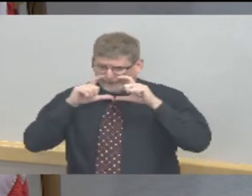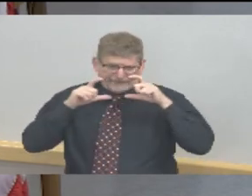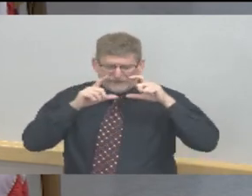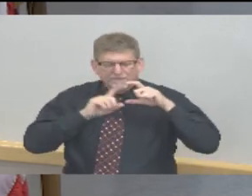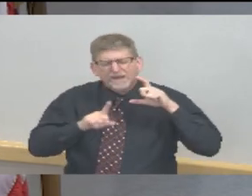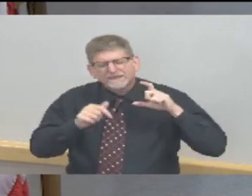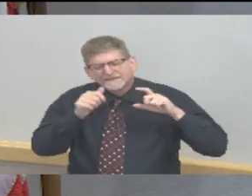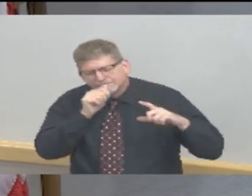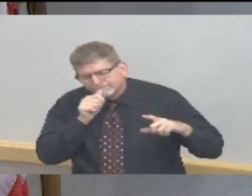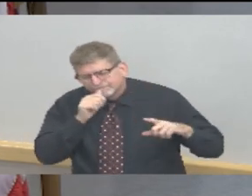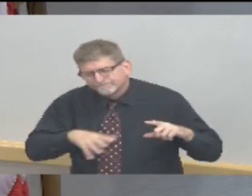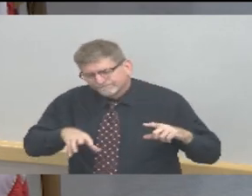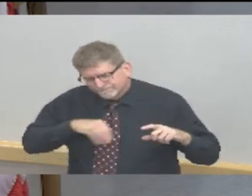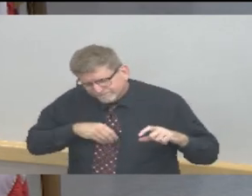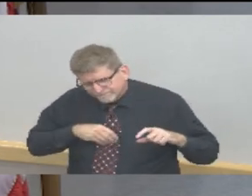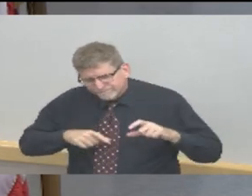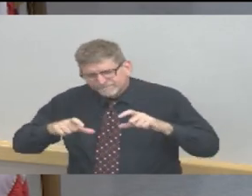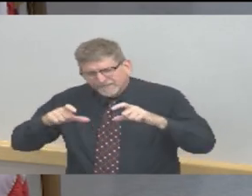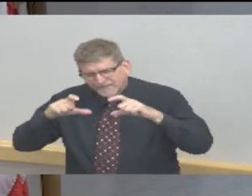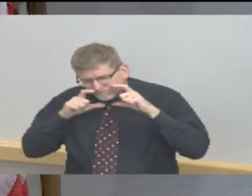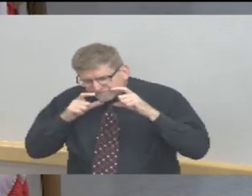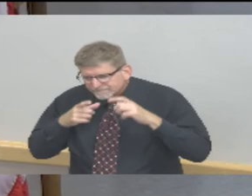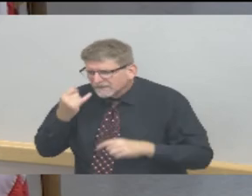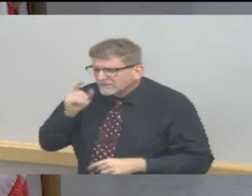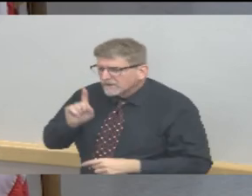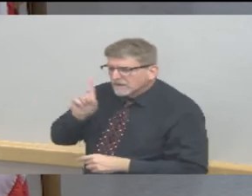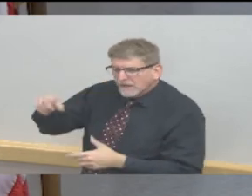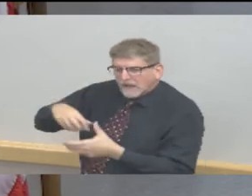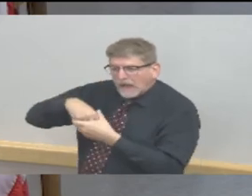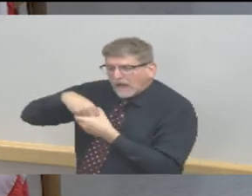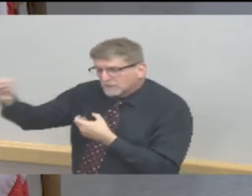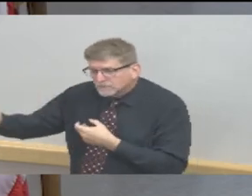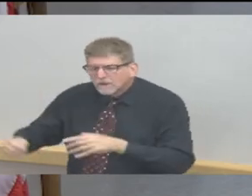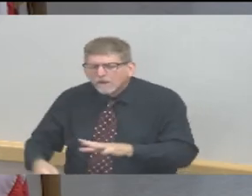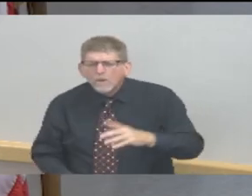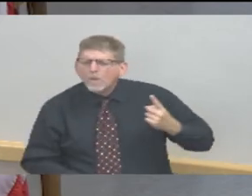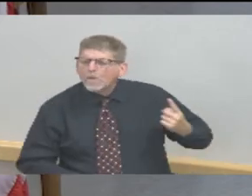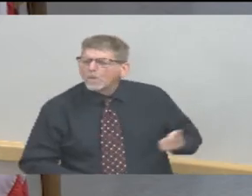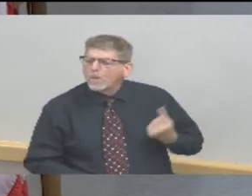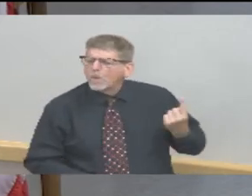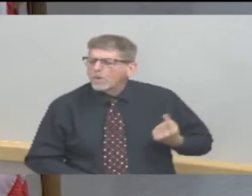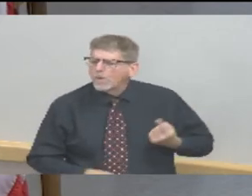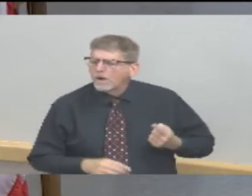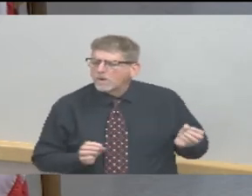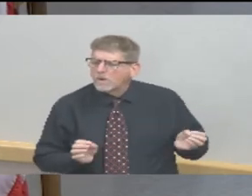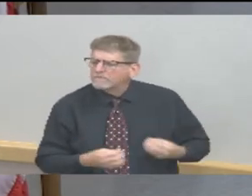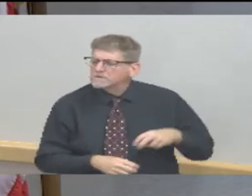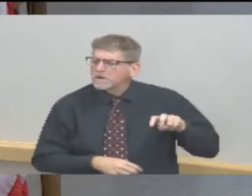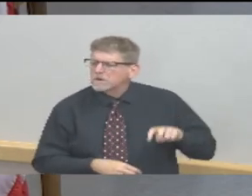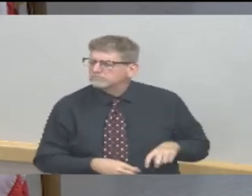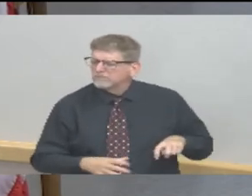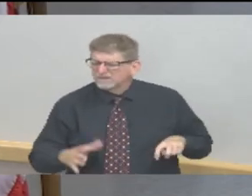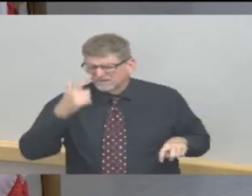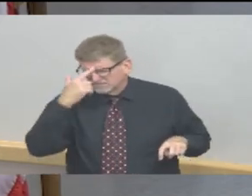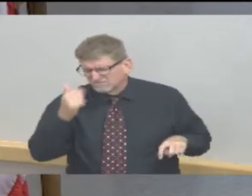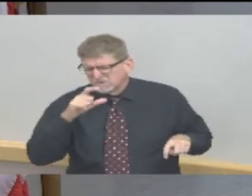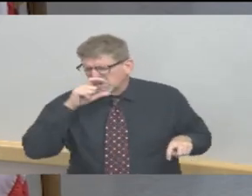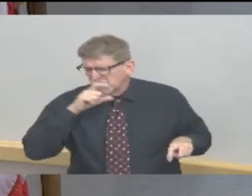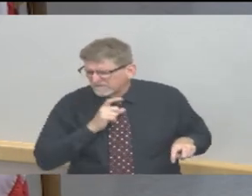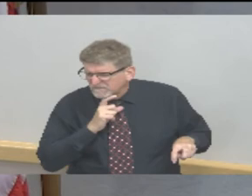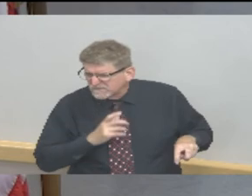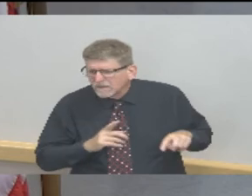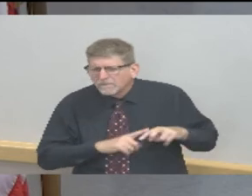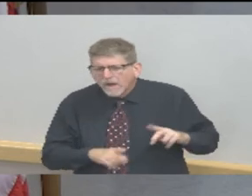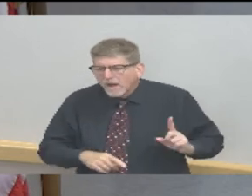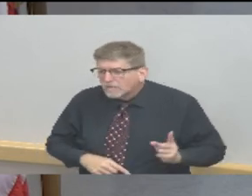When I'm sitting at my desk and there's no one else around I don't have it on. But if you can just be smart take the layered approach and do all of these things. And we